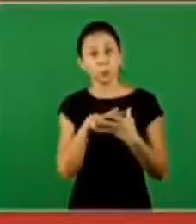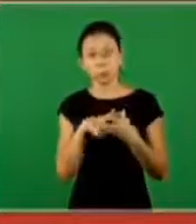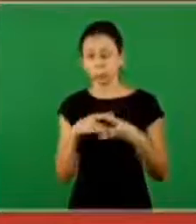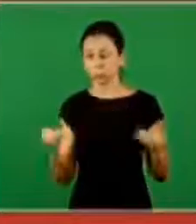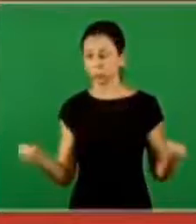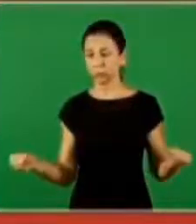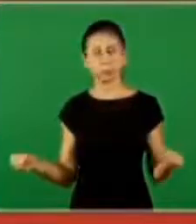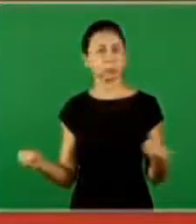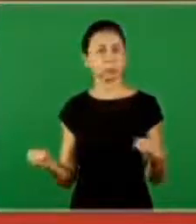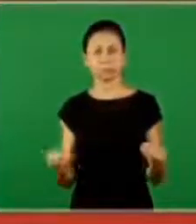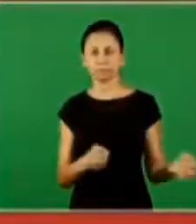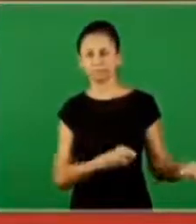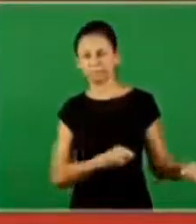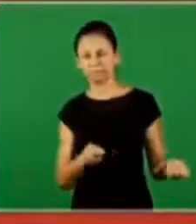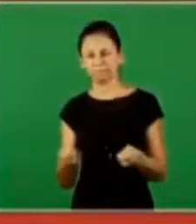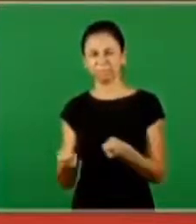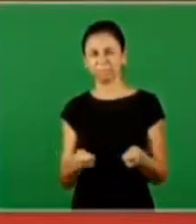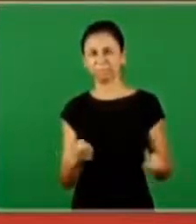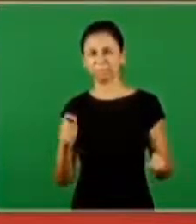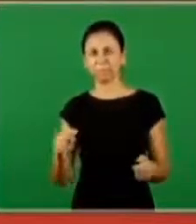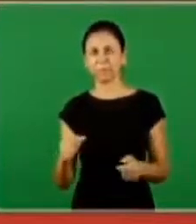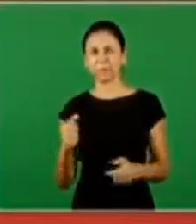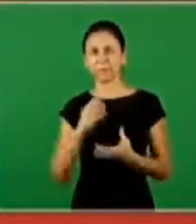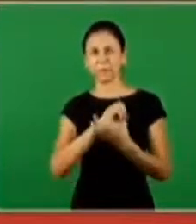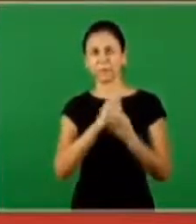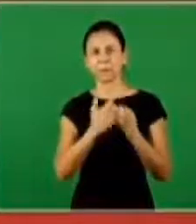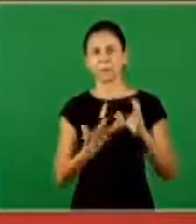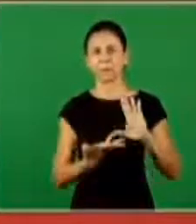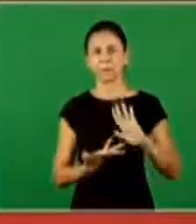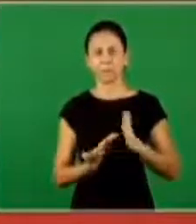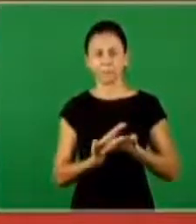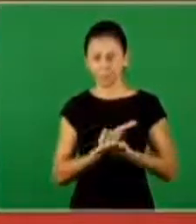to kill it here, and here it is